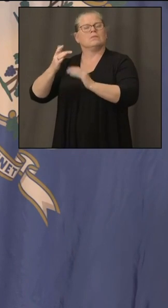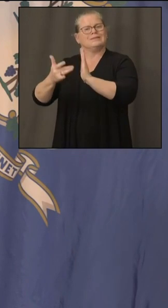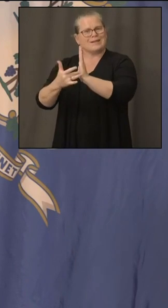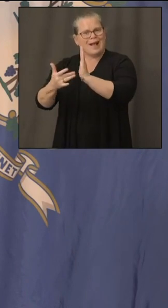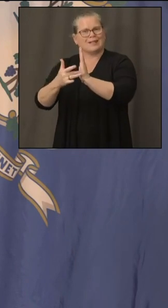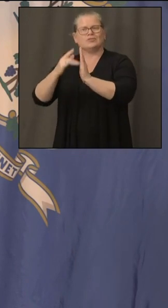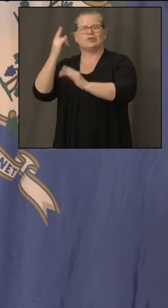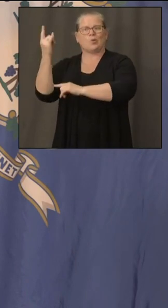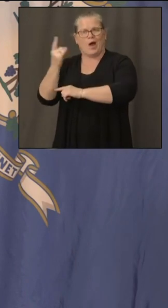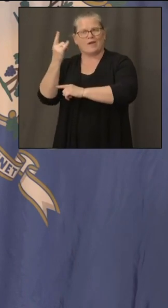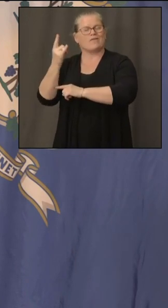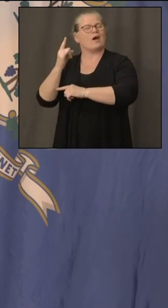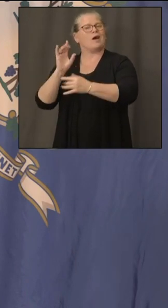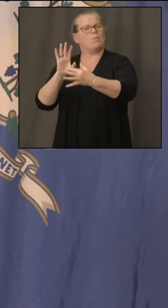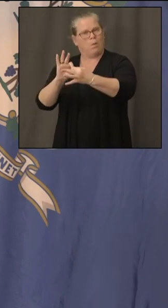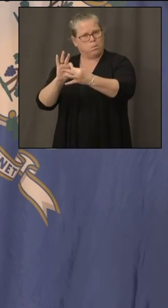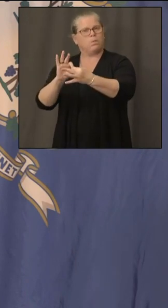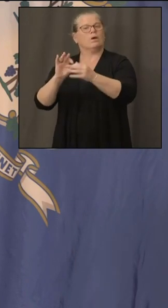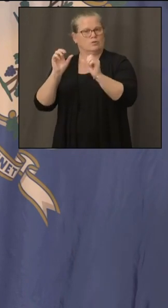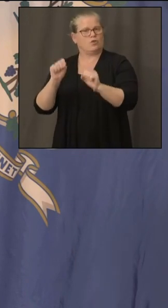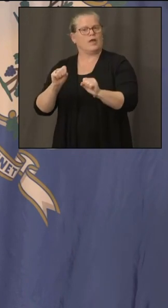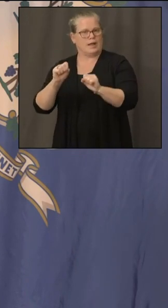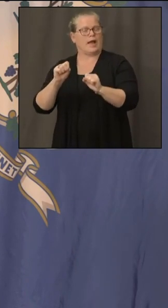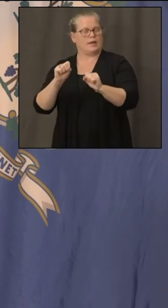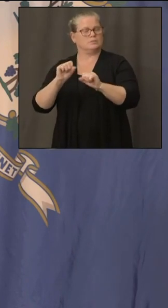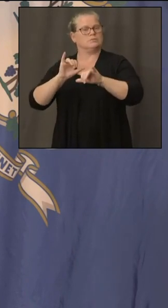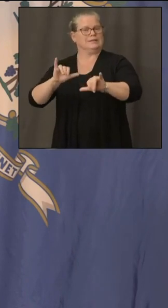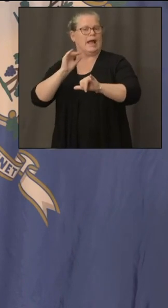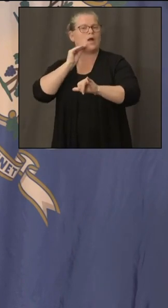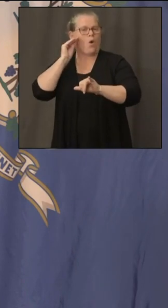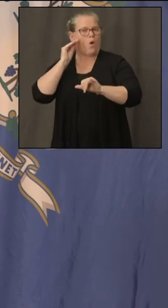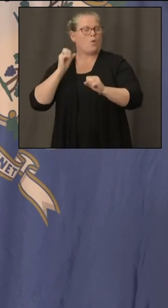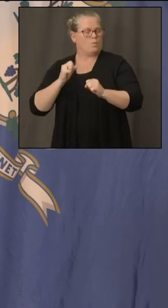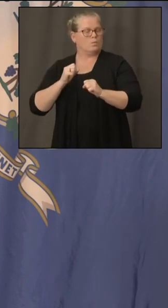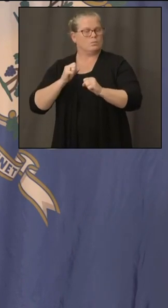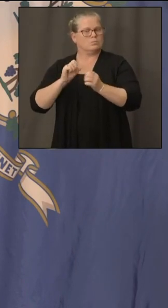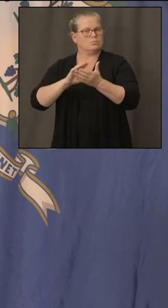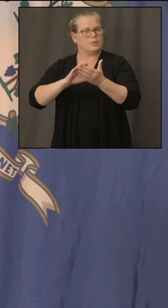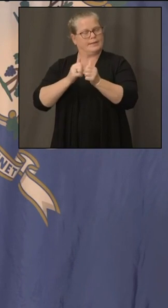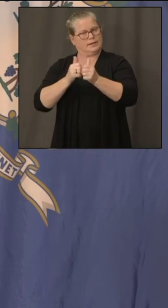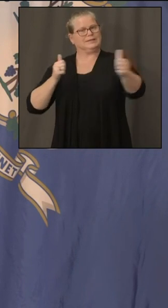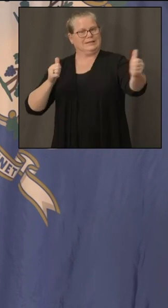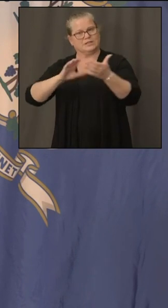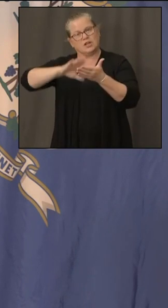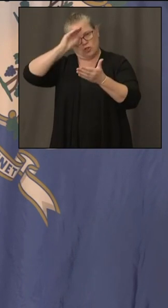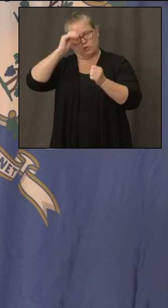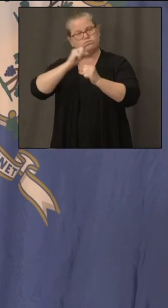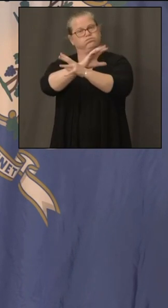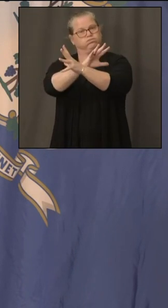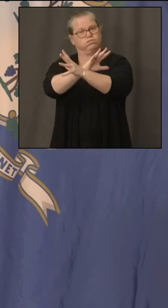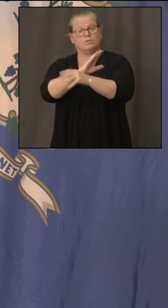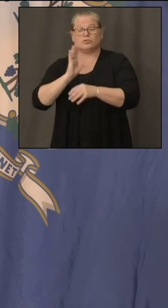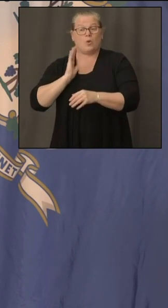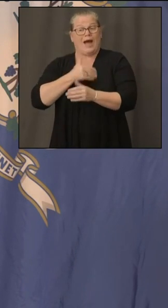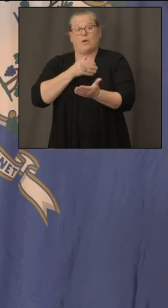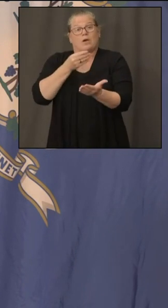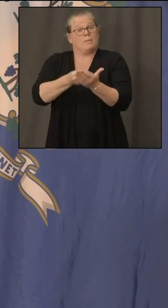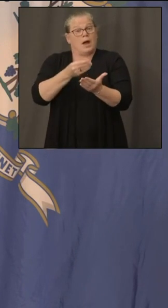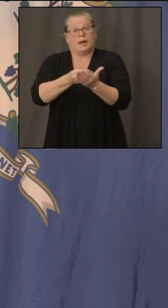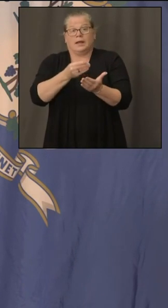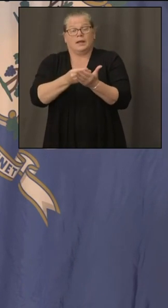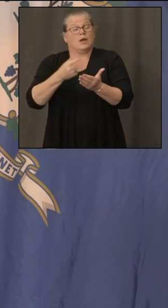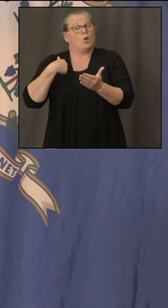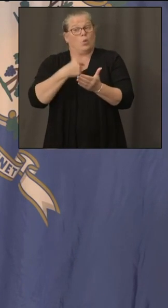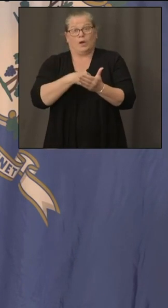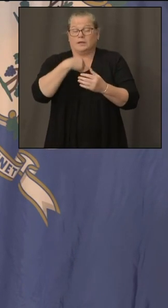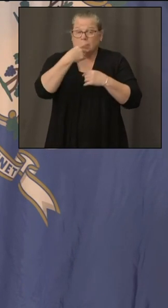the fact of the teachers in the schools we got your back we're putting our money where our mouth is and prioritizing all the ways that you can get back